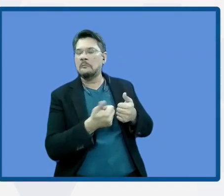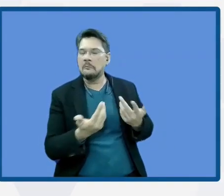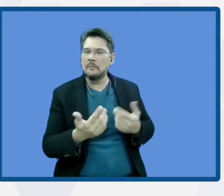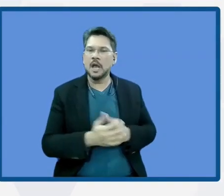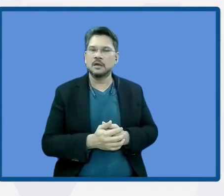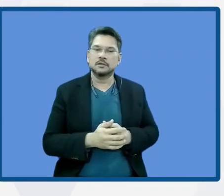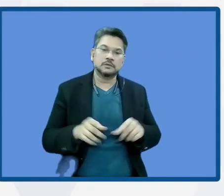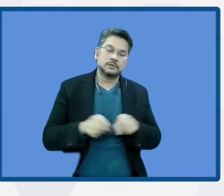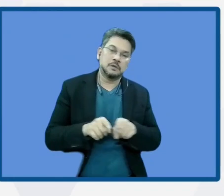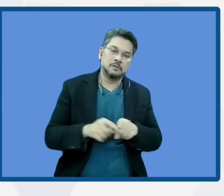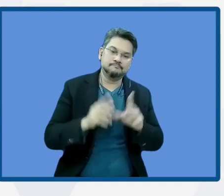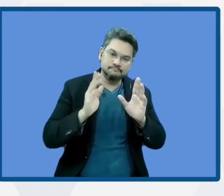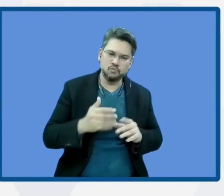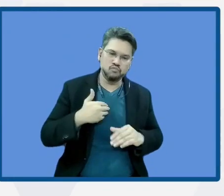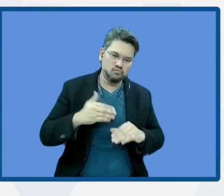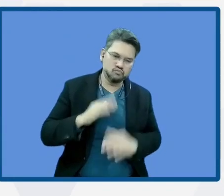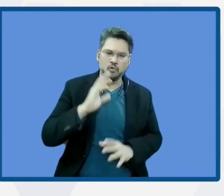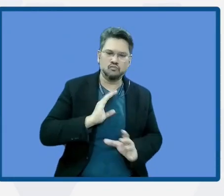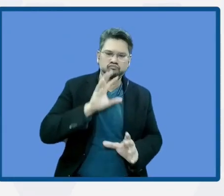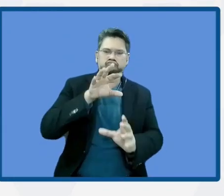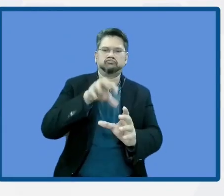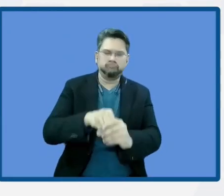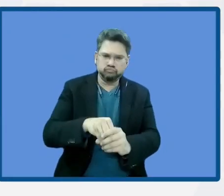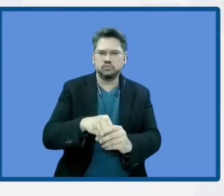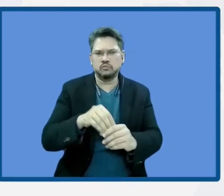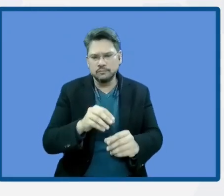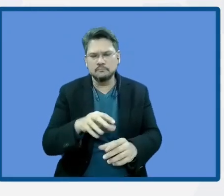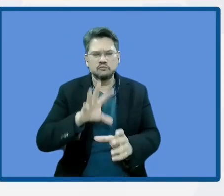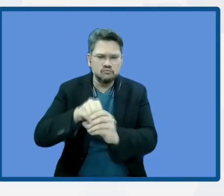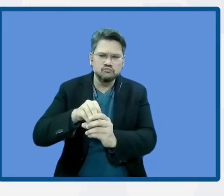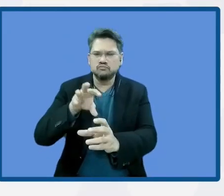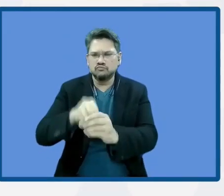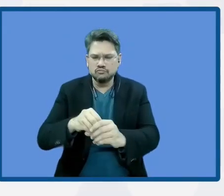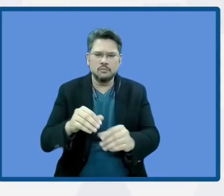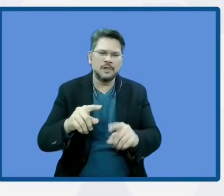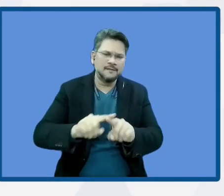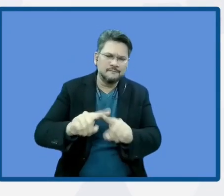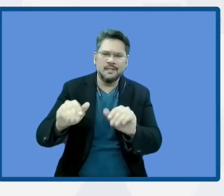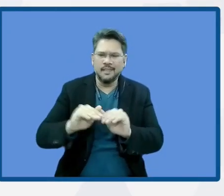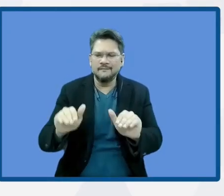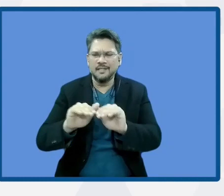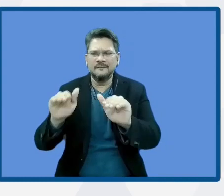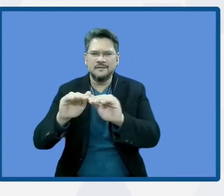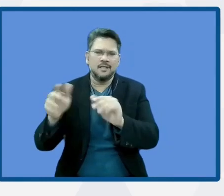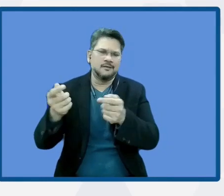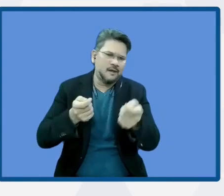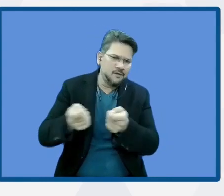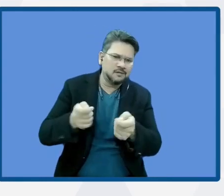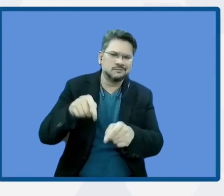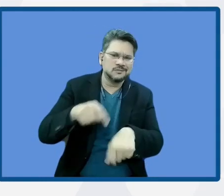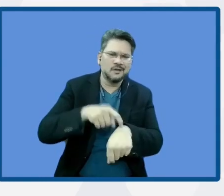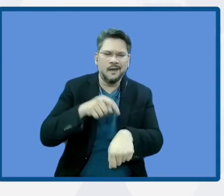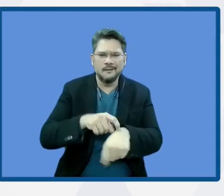so we can strengthen governance at the local level and at the country